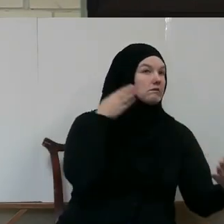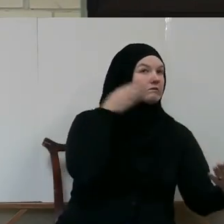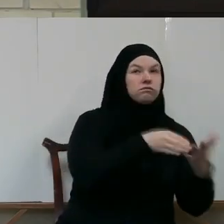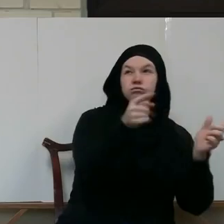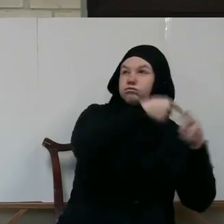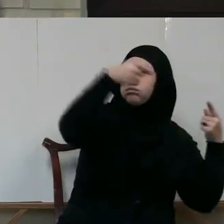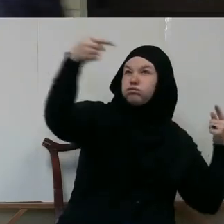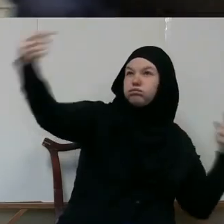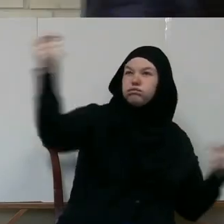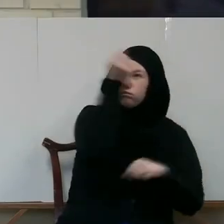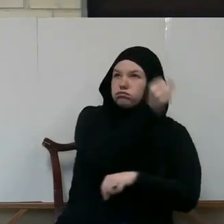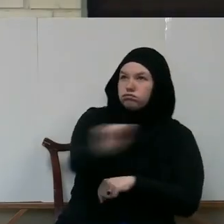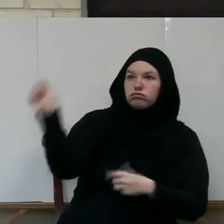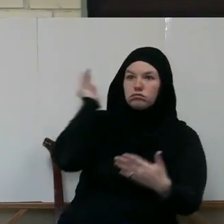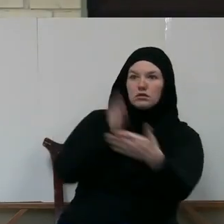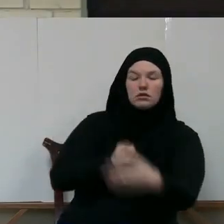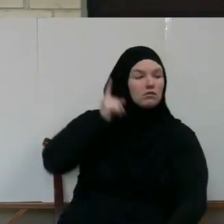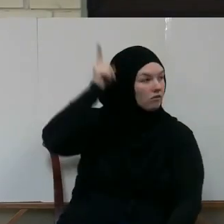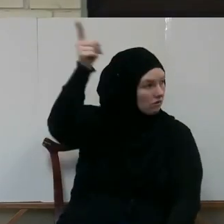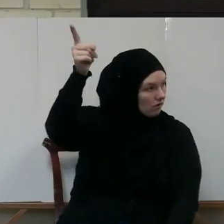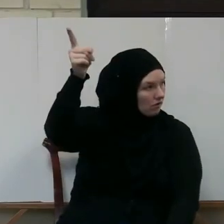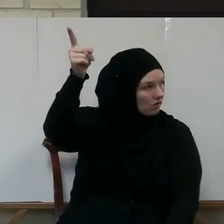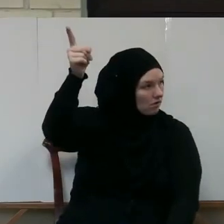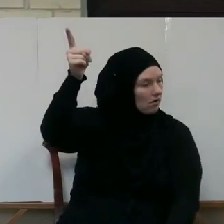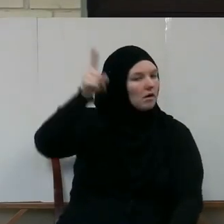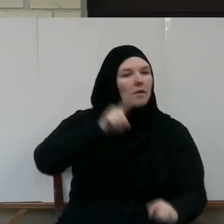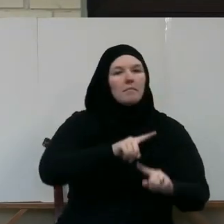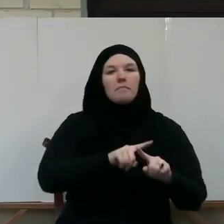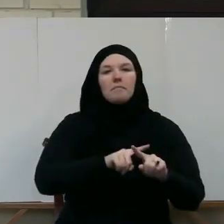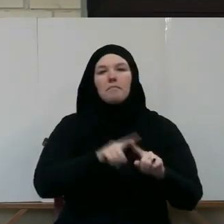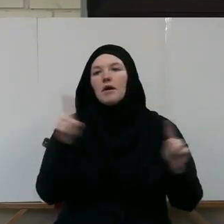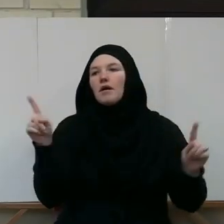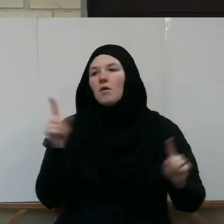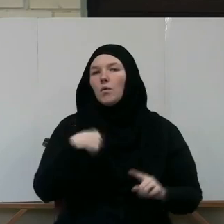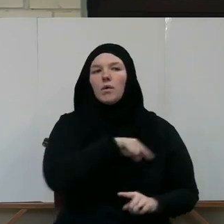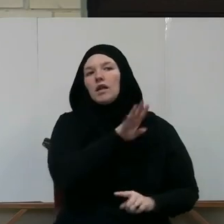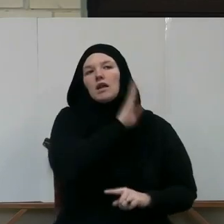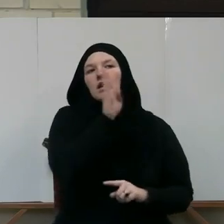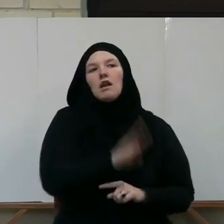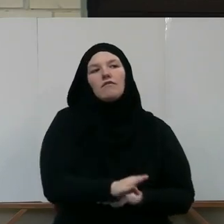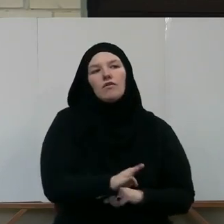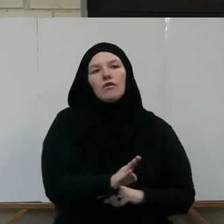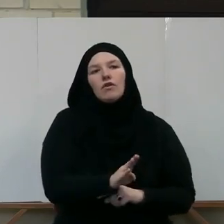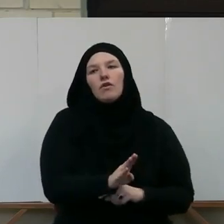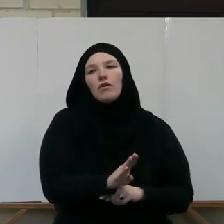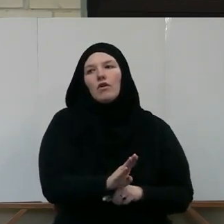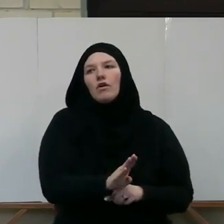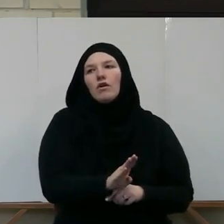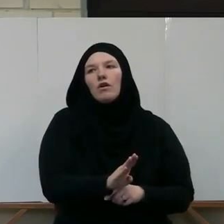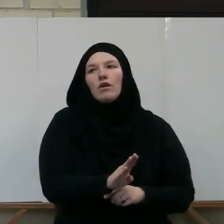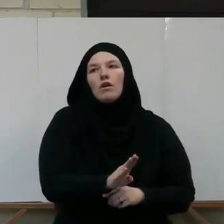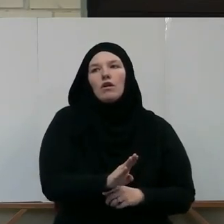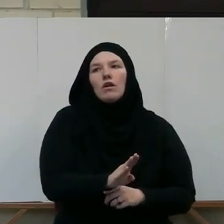and rebellion against Allah, but we never take anybody enemy for their animosity